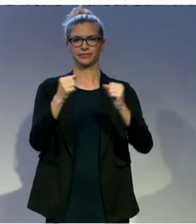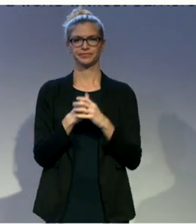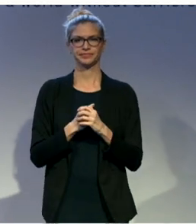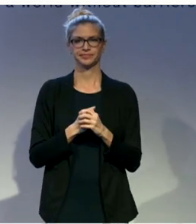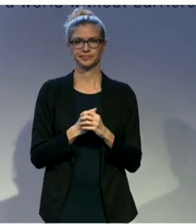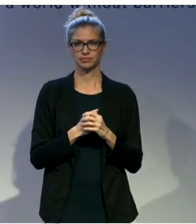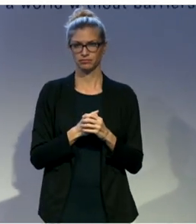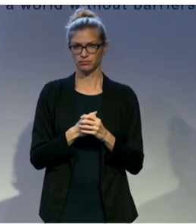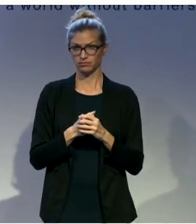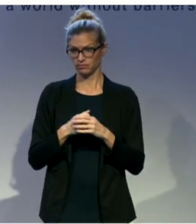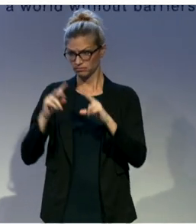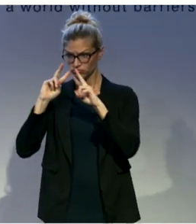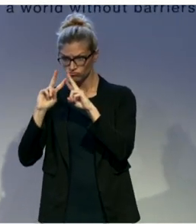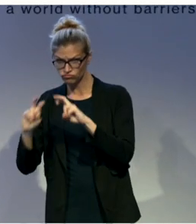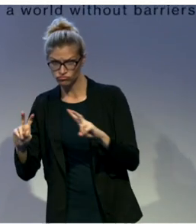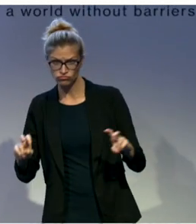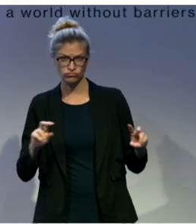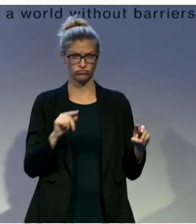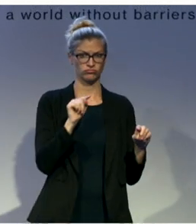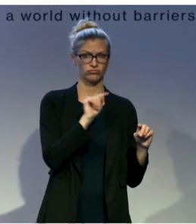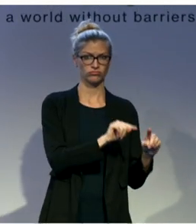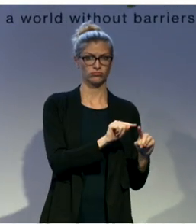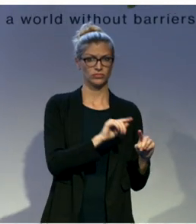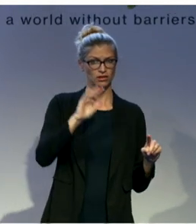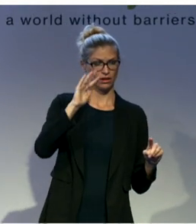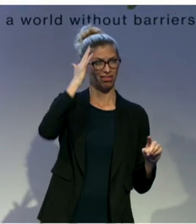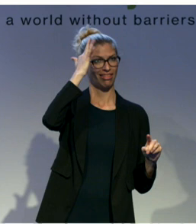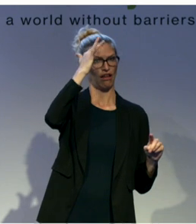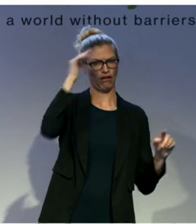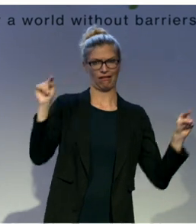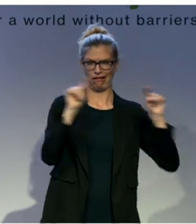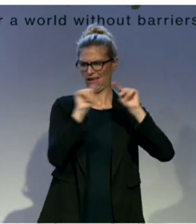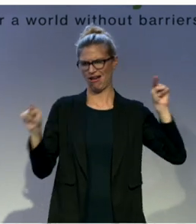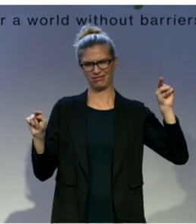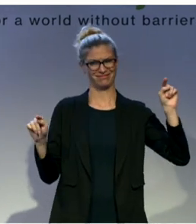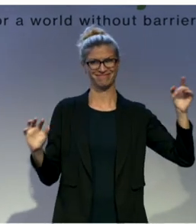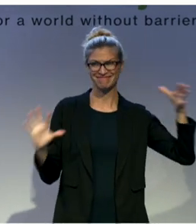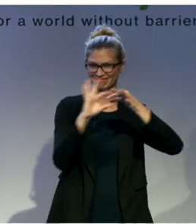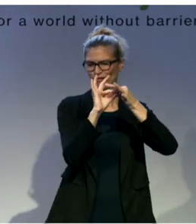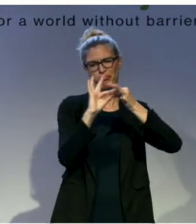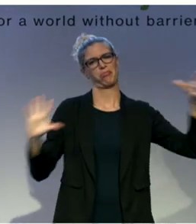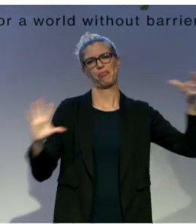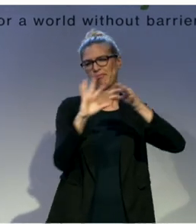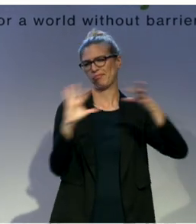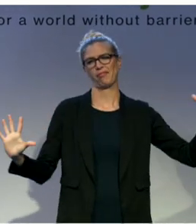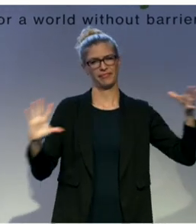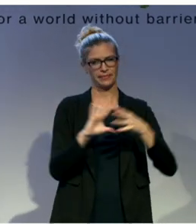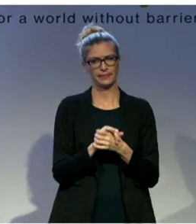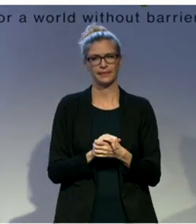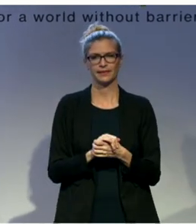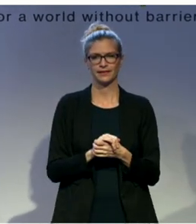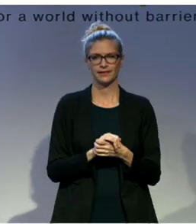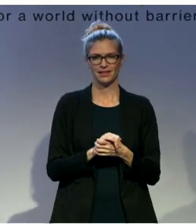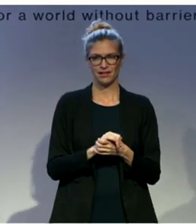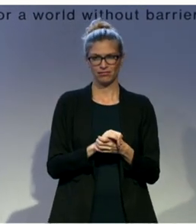research and practice in China. We are also developing global competencies and expertise and leadership among the